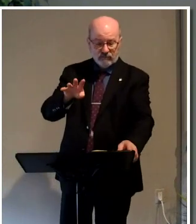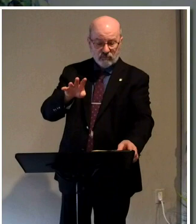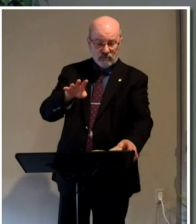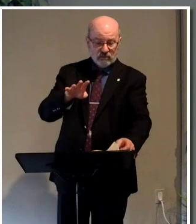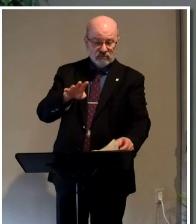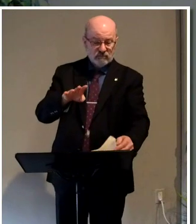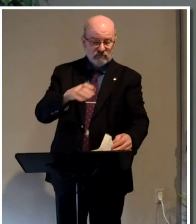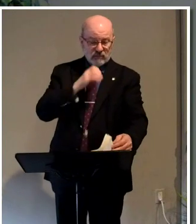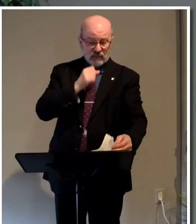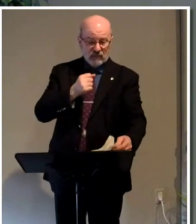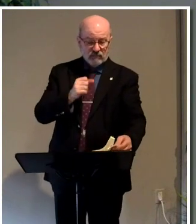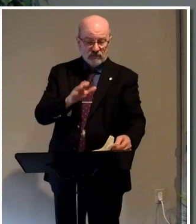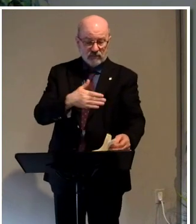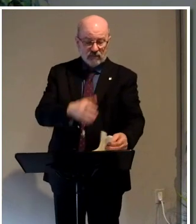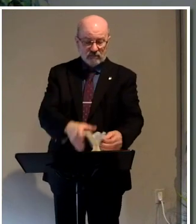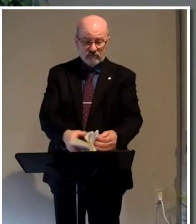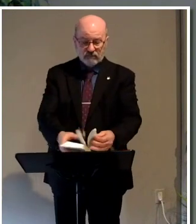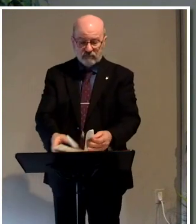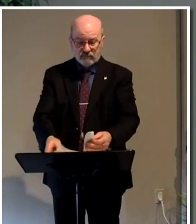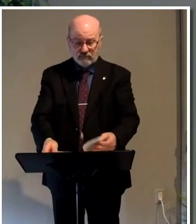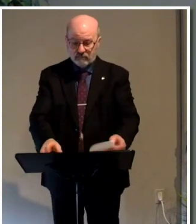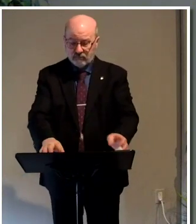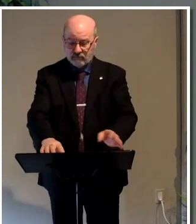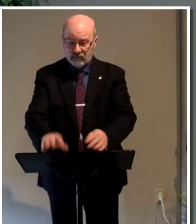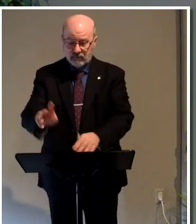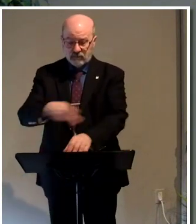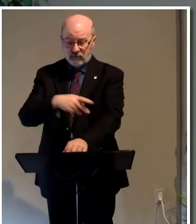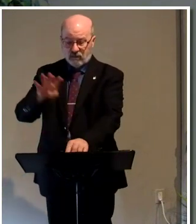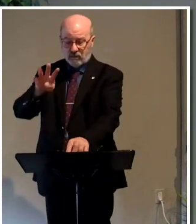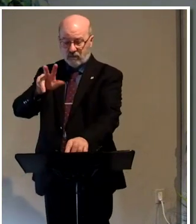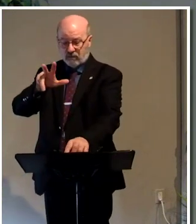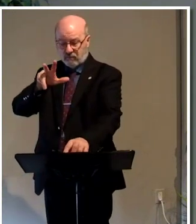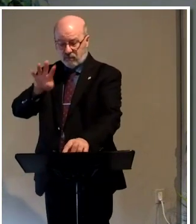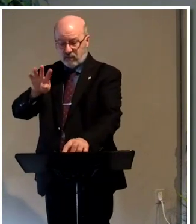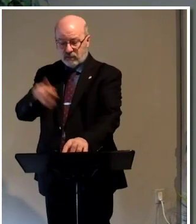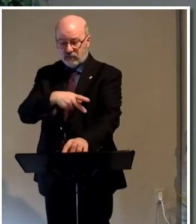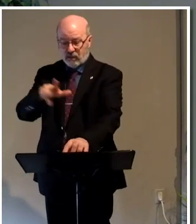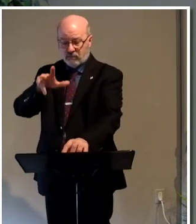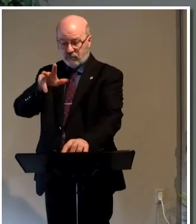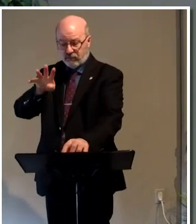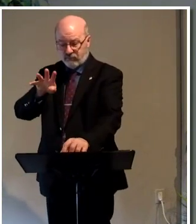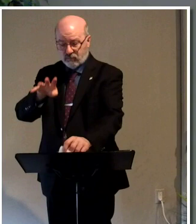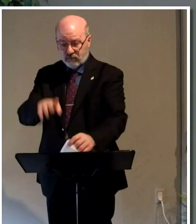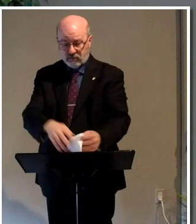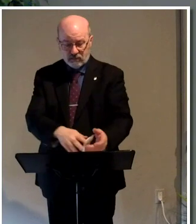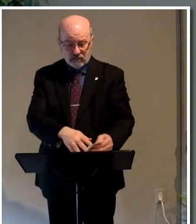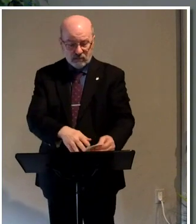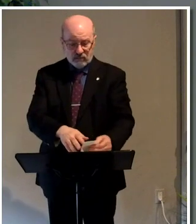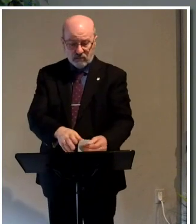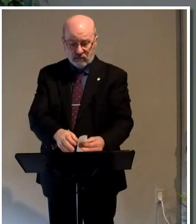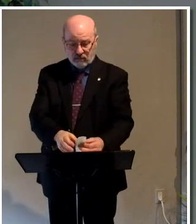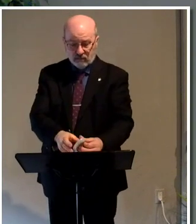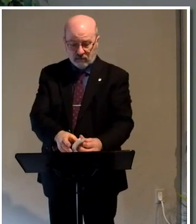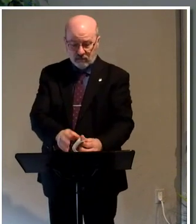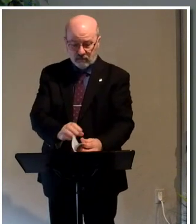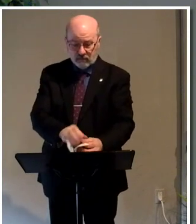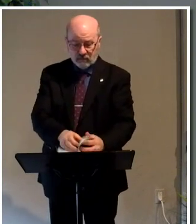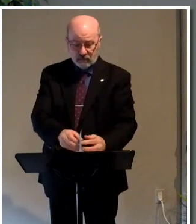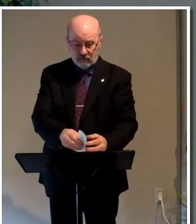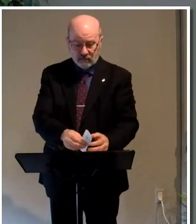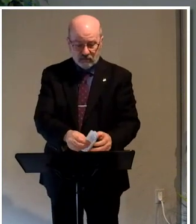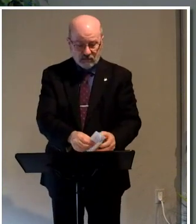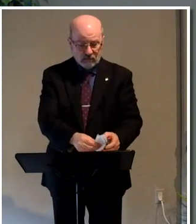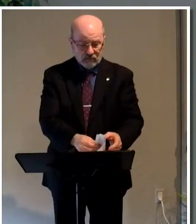in the book of Psalms, Psalms number 34. While you're turning there, I'll read verse 3 to you of 1 Peter 2.